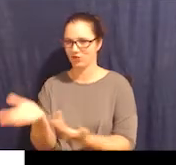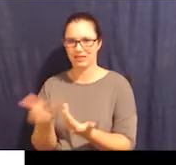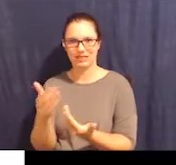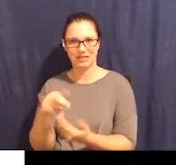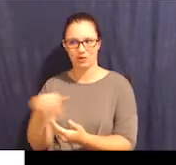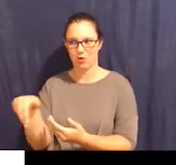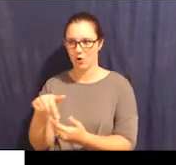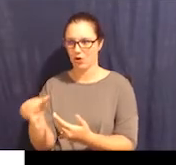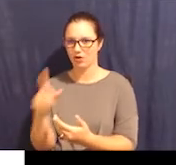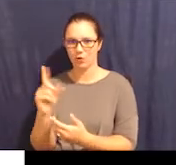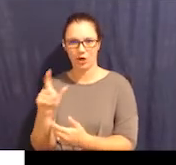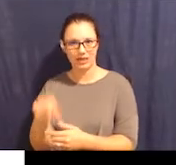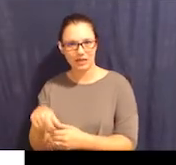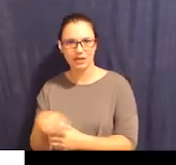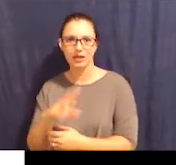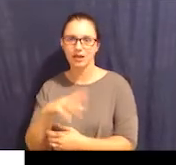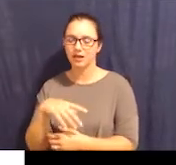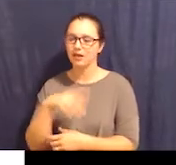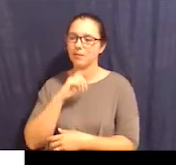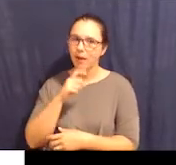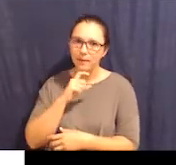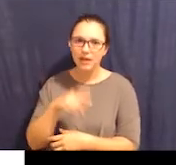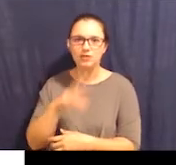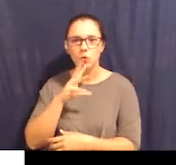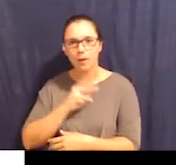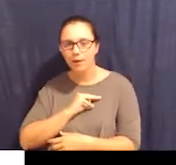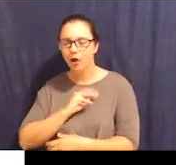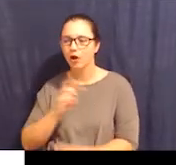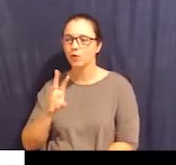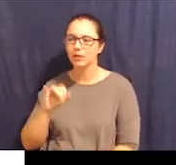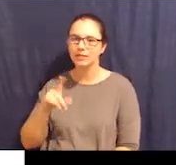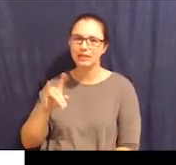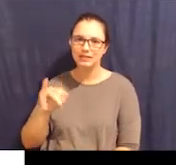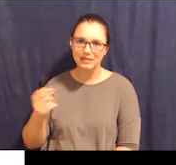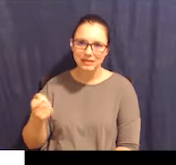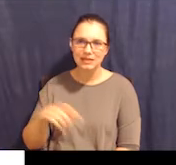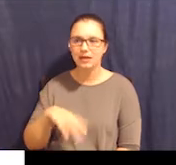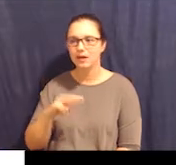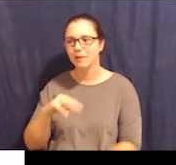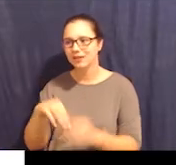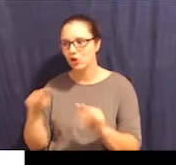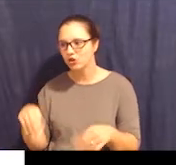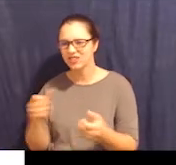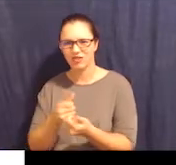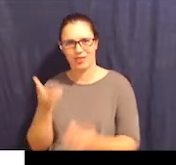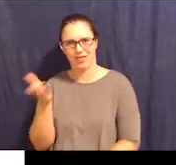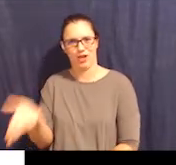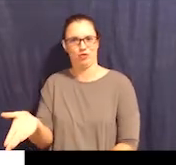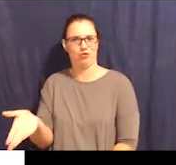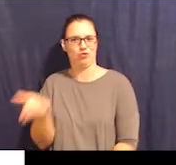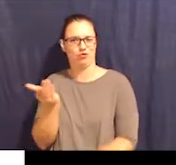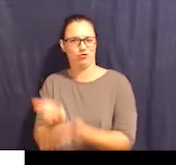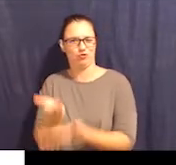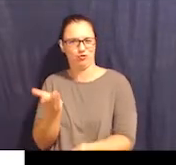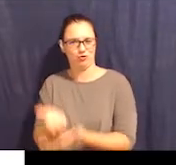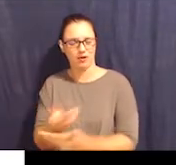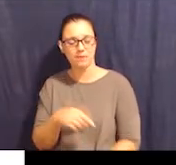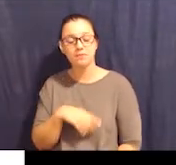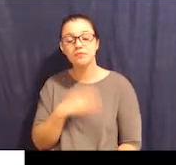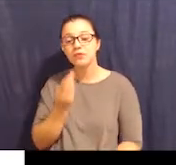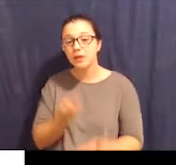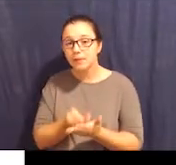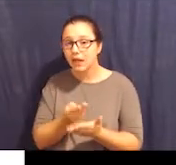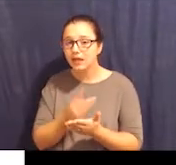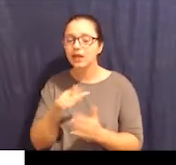right there where I needed Publix, Walmart, Winn-Dixie, McDonald's. And the